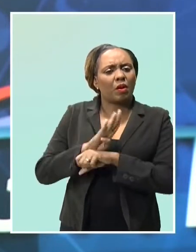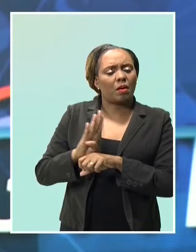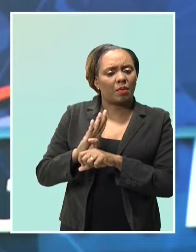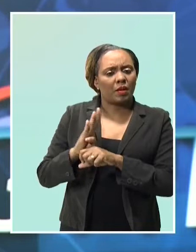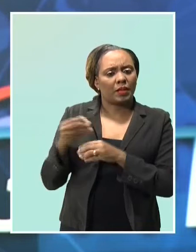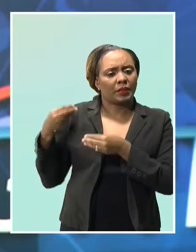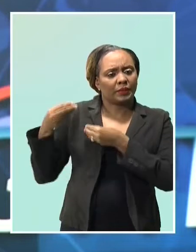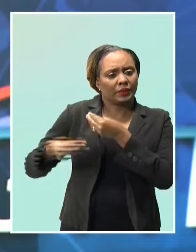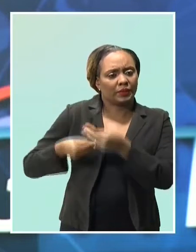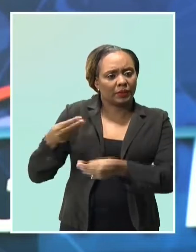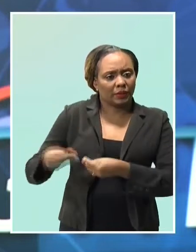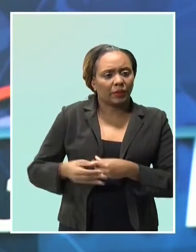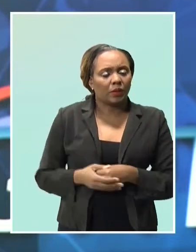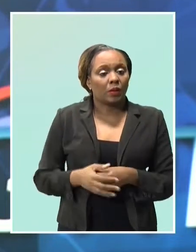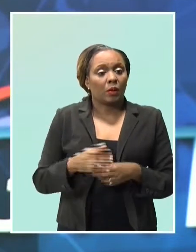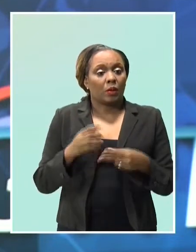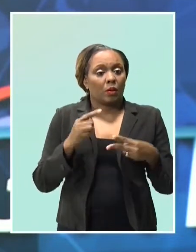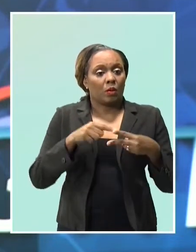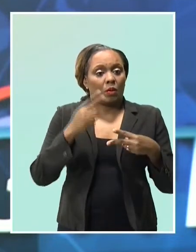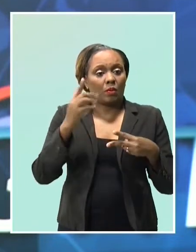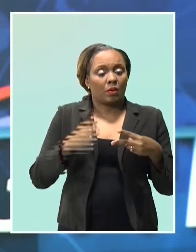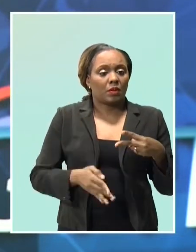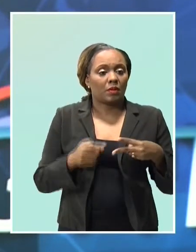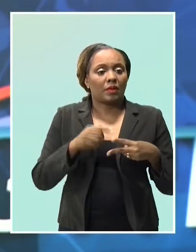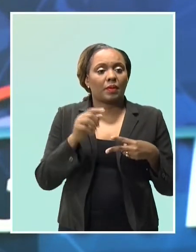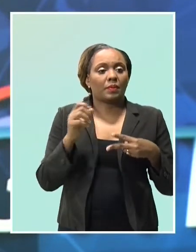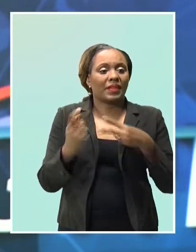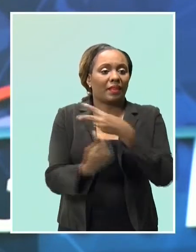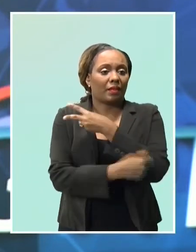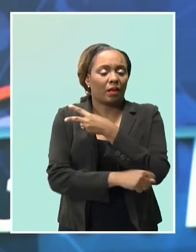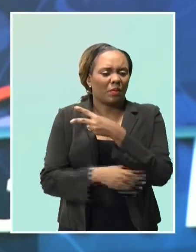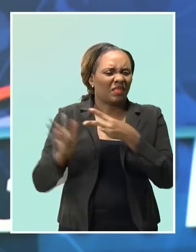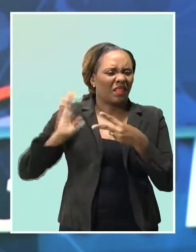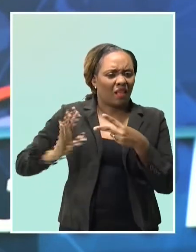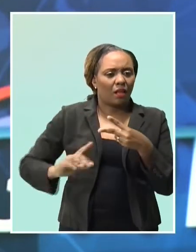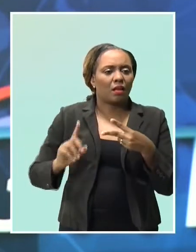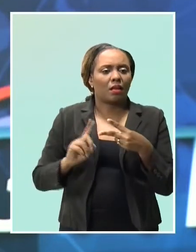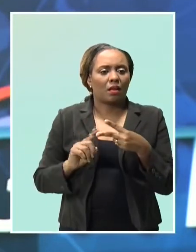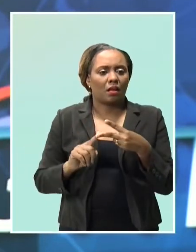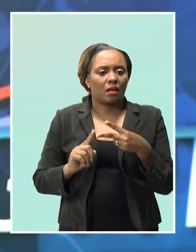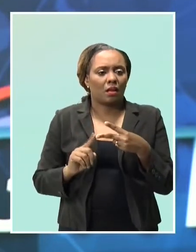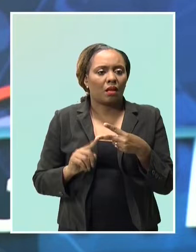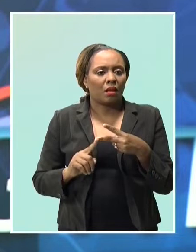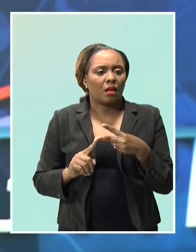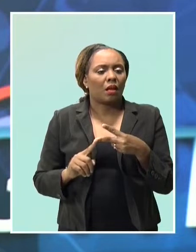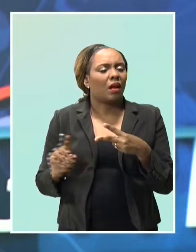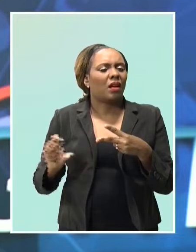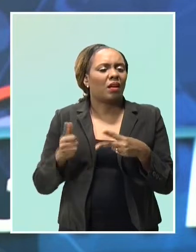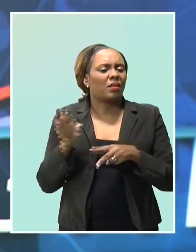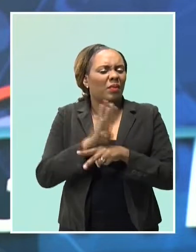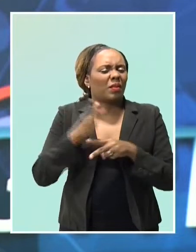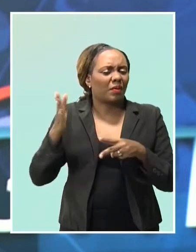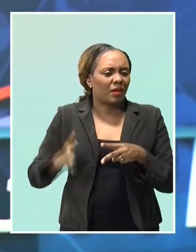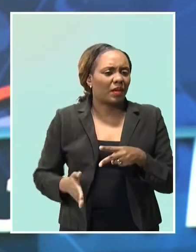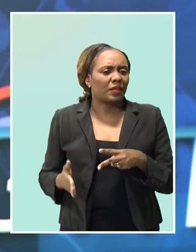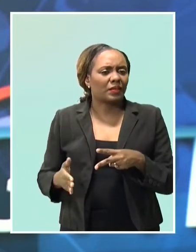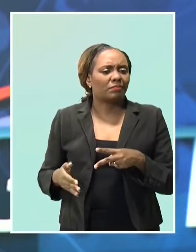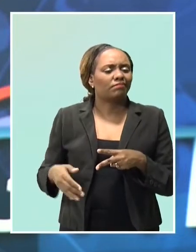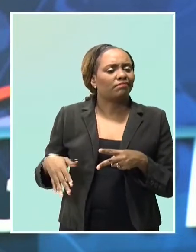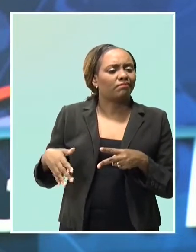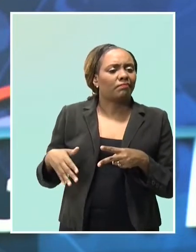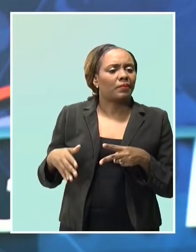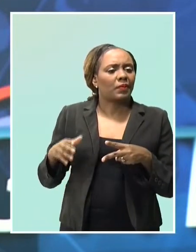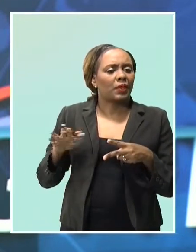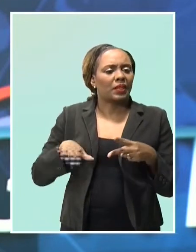formerly of Vault Road St. Thomas, and second-generation Barbadian Michelle Boxill. Gibbons' death was reported on Sunday and Boxill's